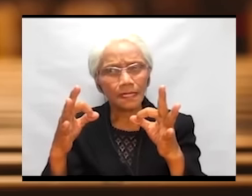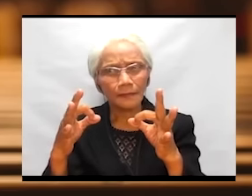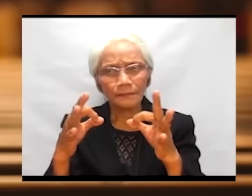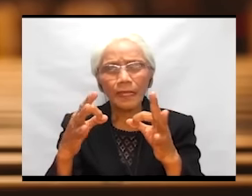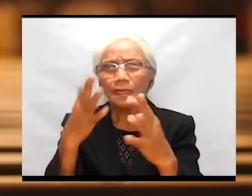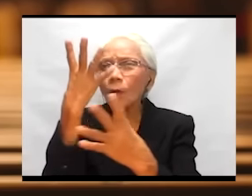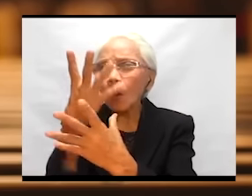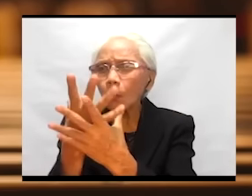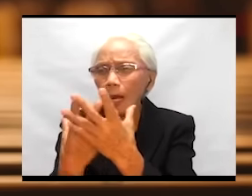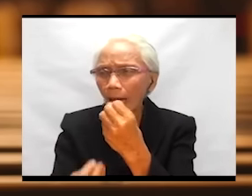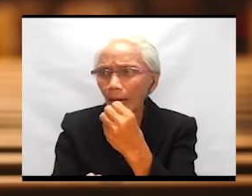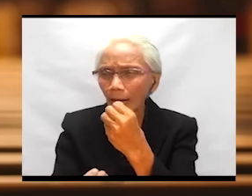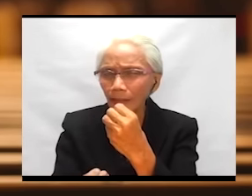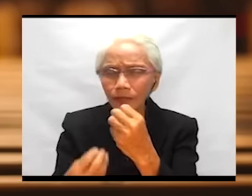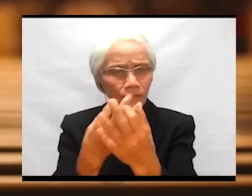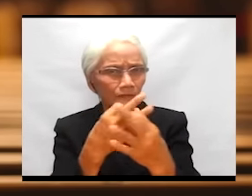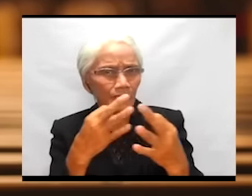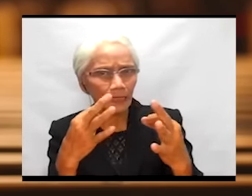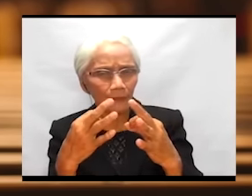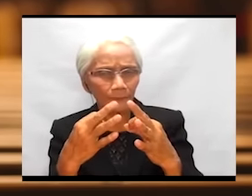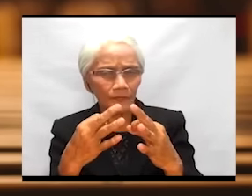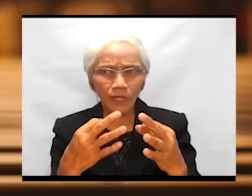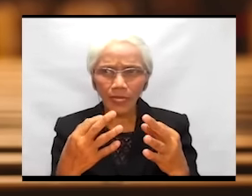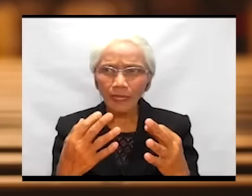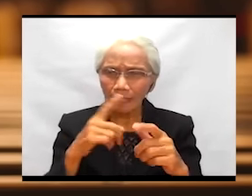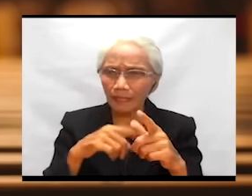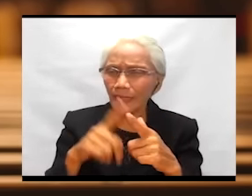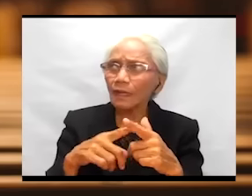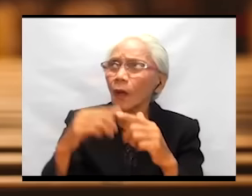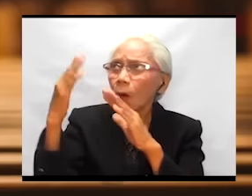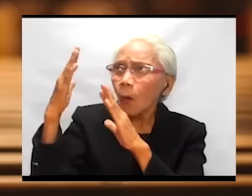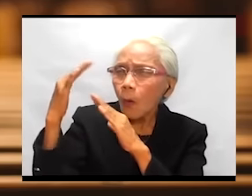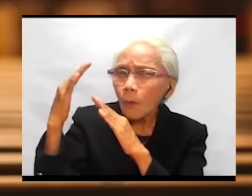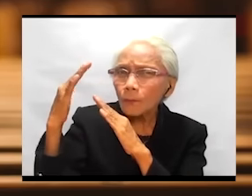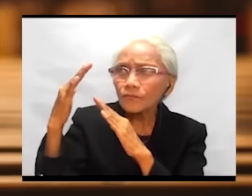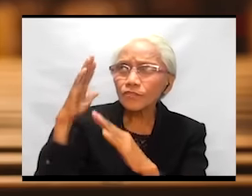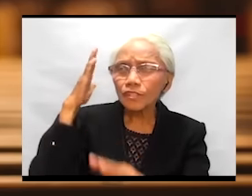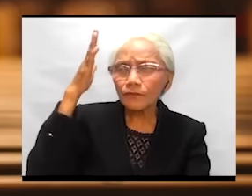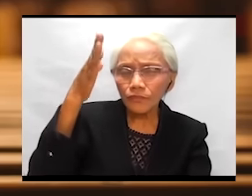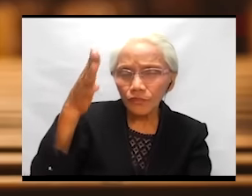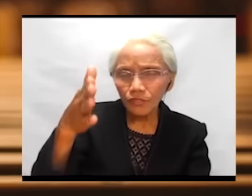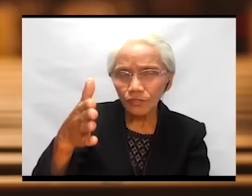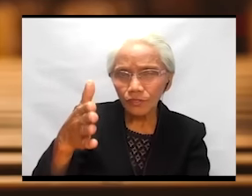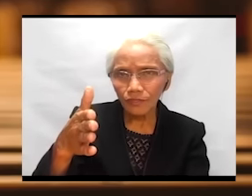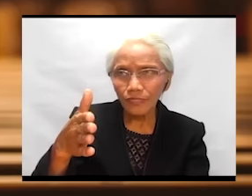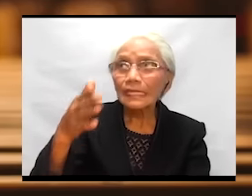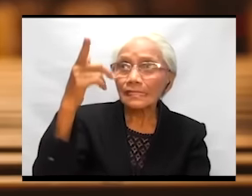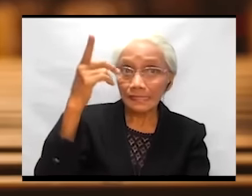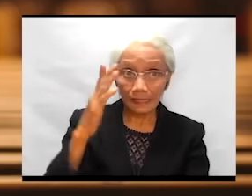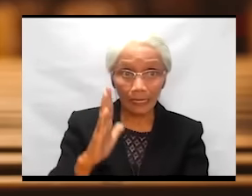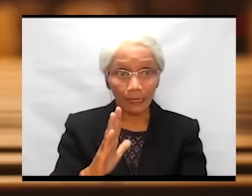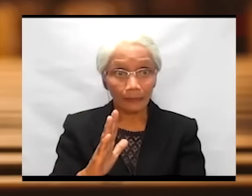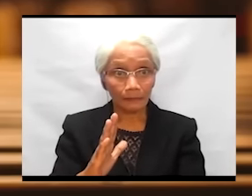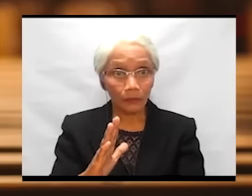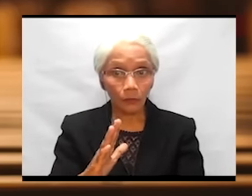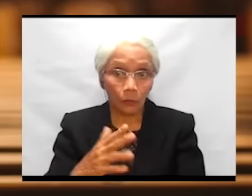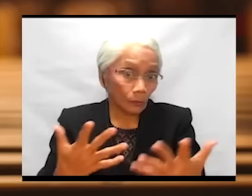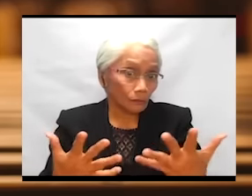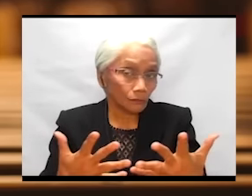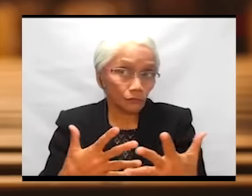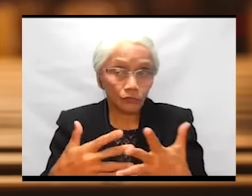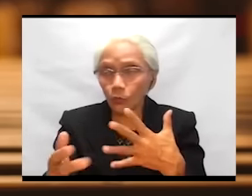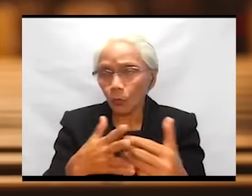the true God, is lost, then hope for the future is gone. They even